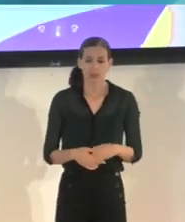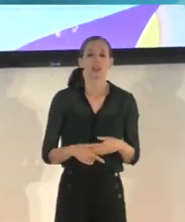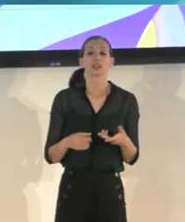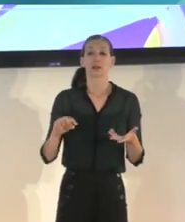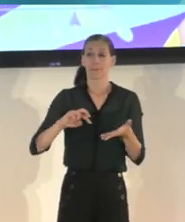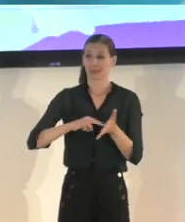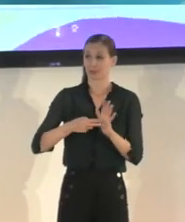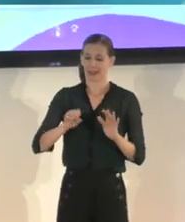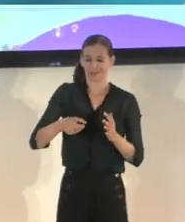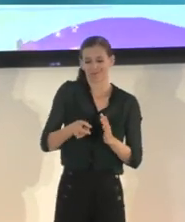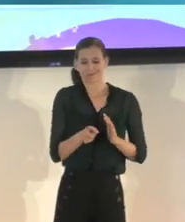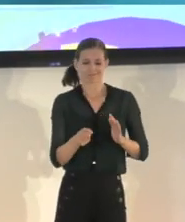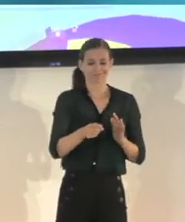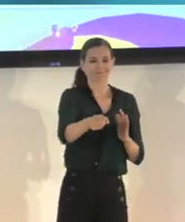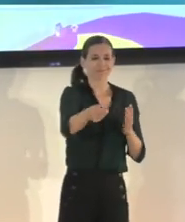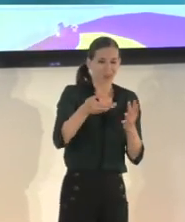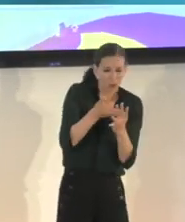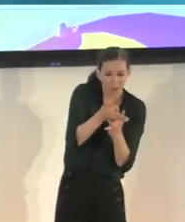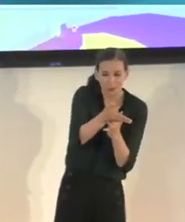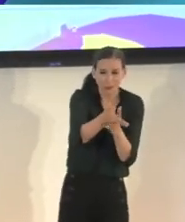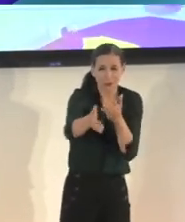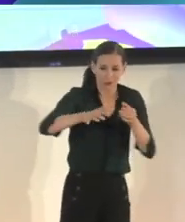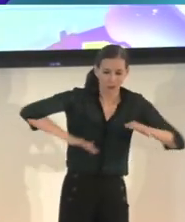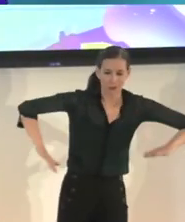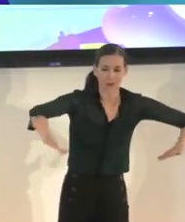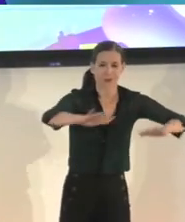rod. Pale blue stir stick with a ball shape at one end.